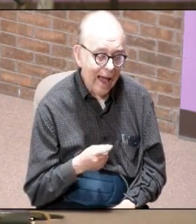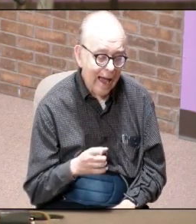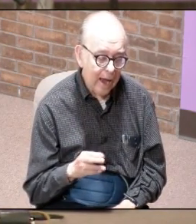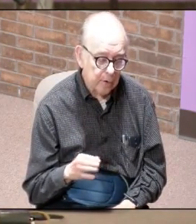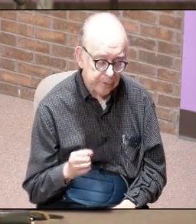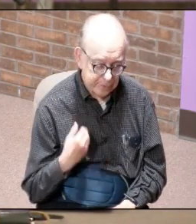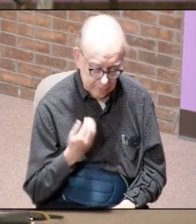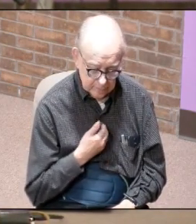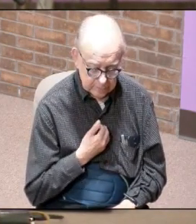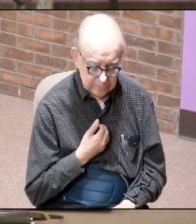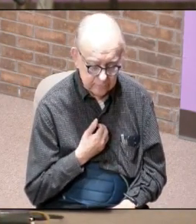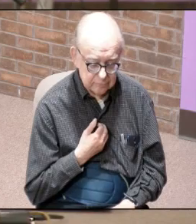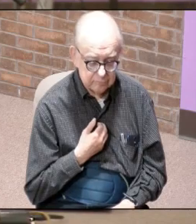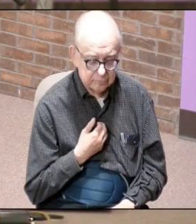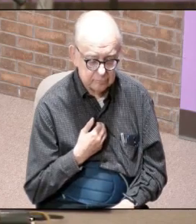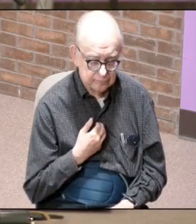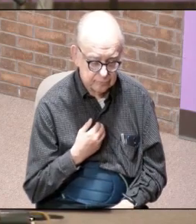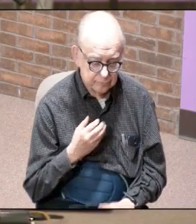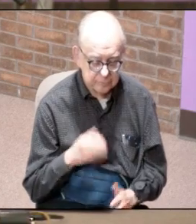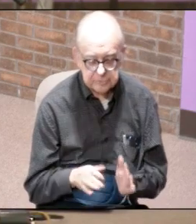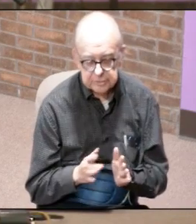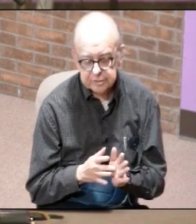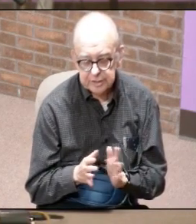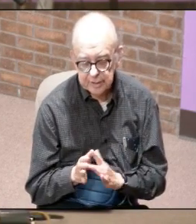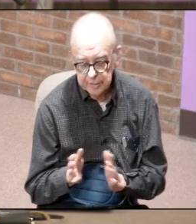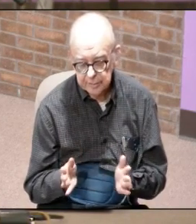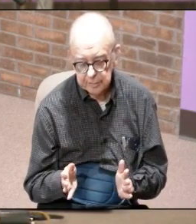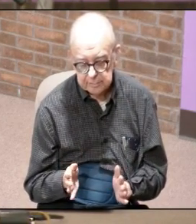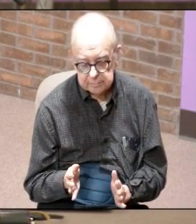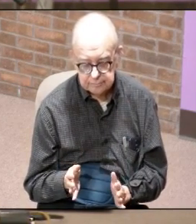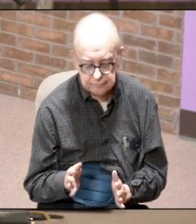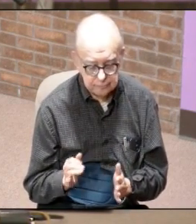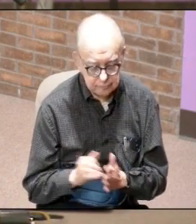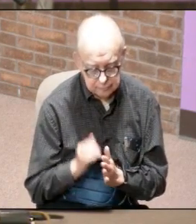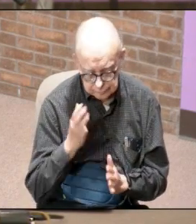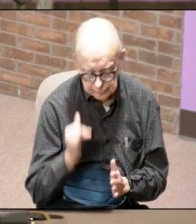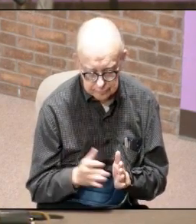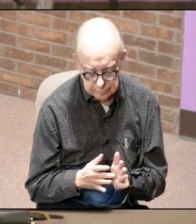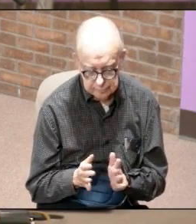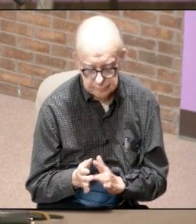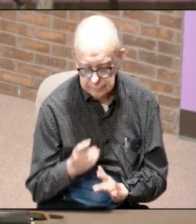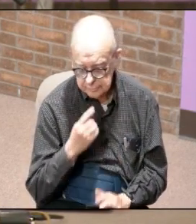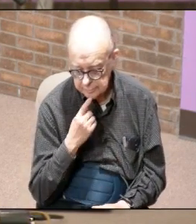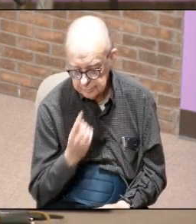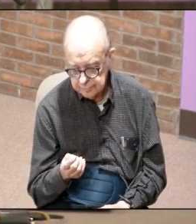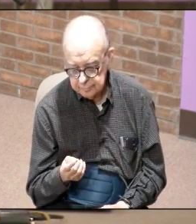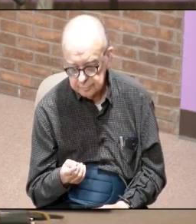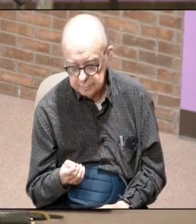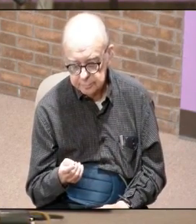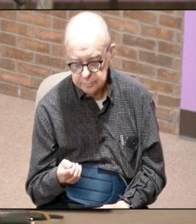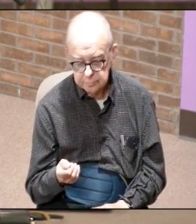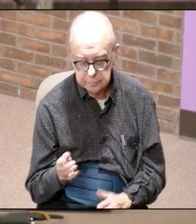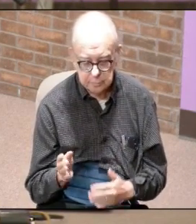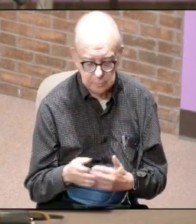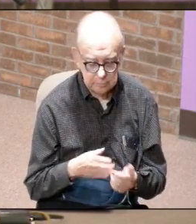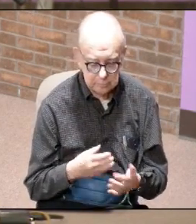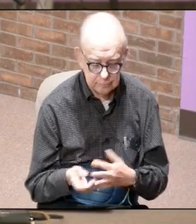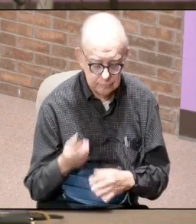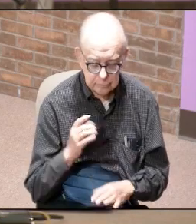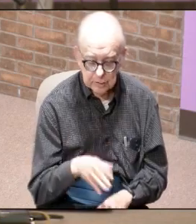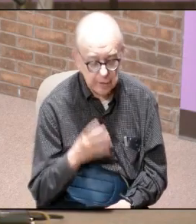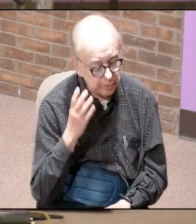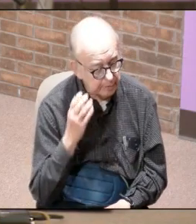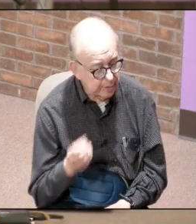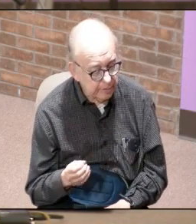ours they're ours in jesus this is why jesus says that whatever you're going